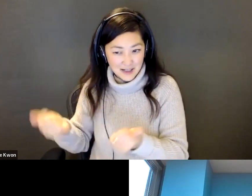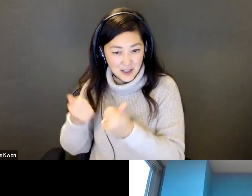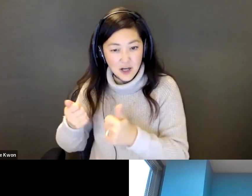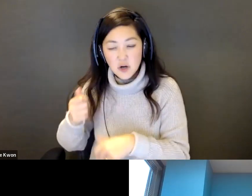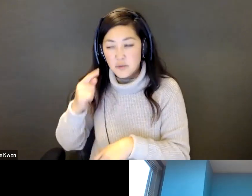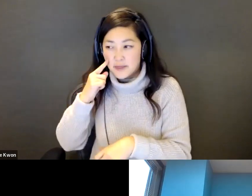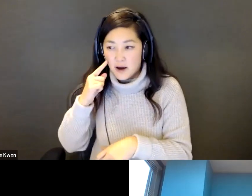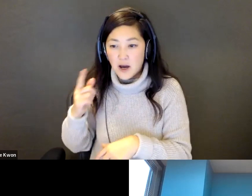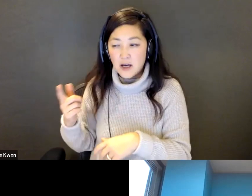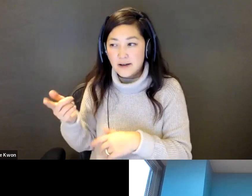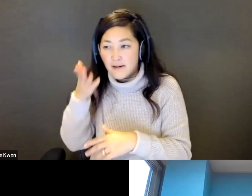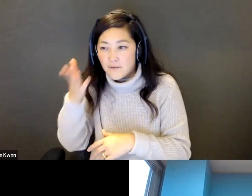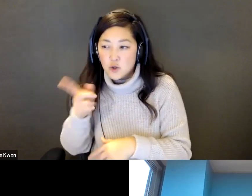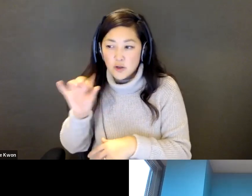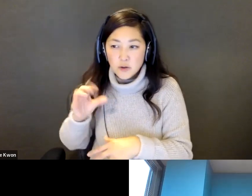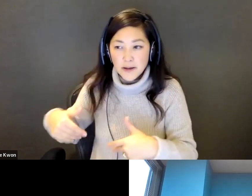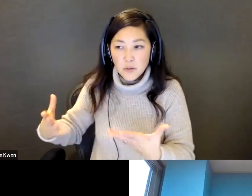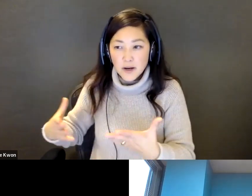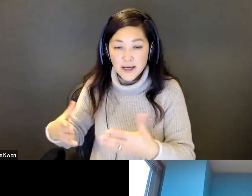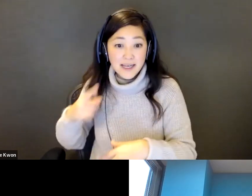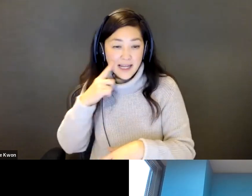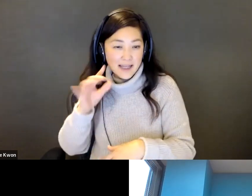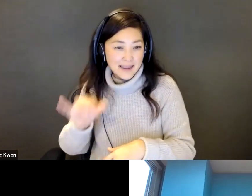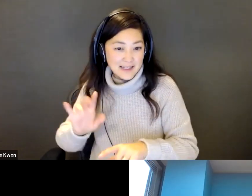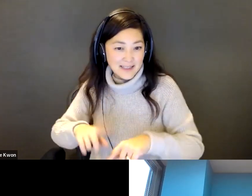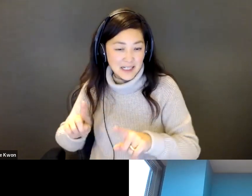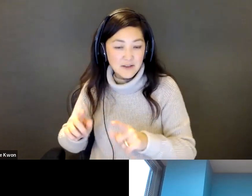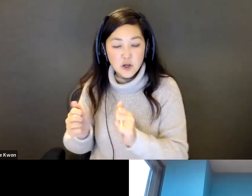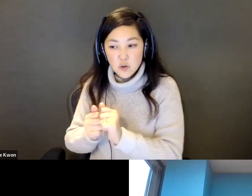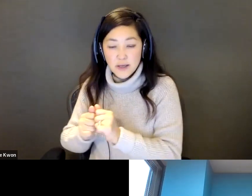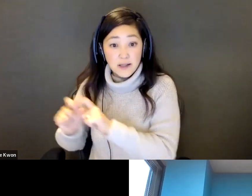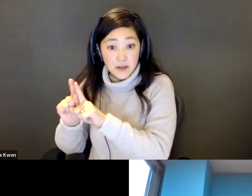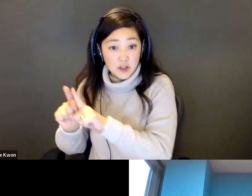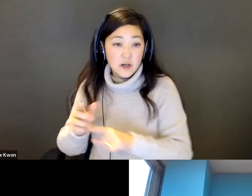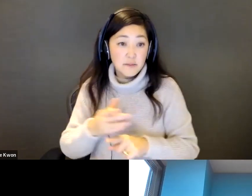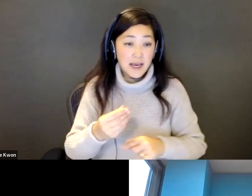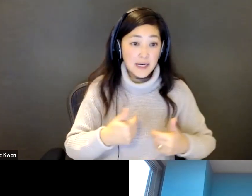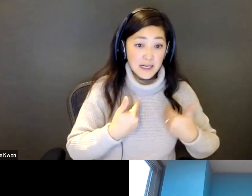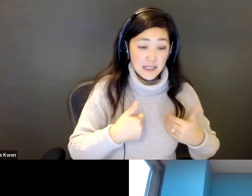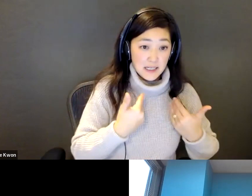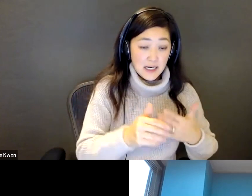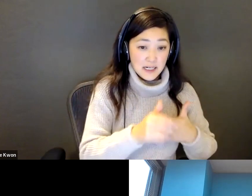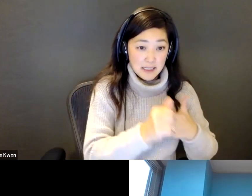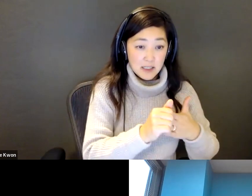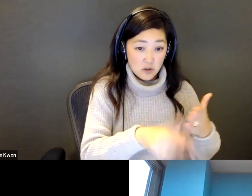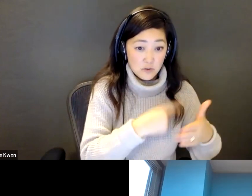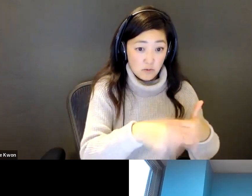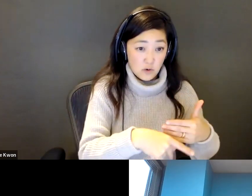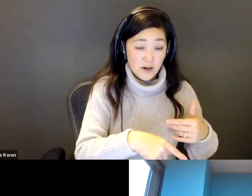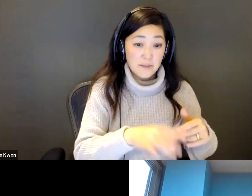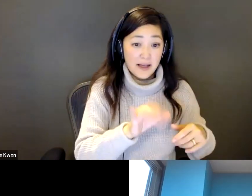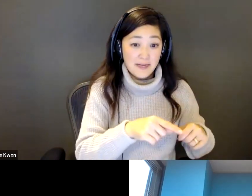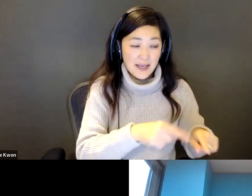that's where the biggest difference between mentorship and the Young Leaders Program is, is that the Young Leaders Program, because it's ages